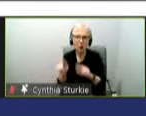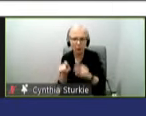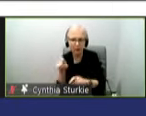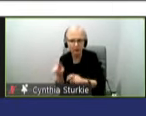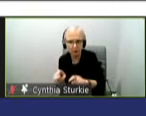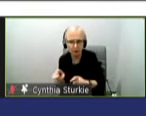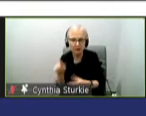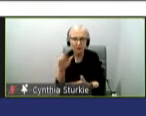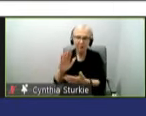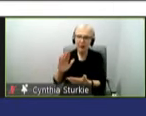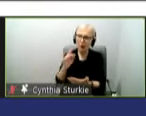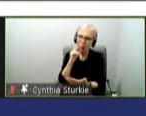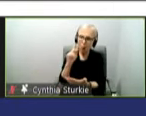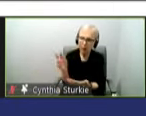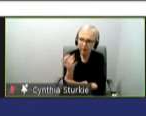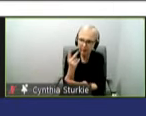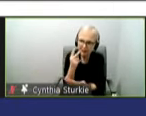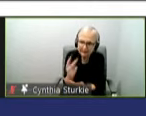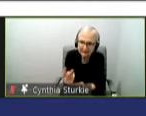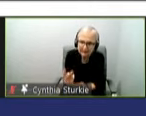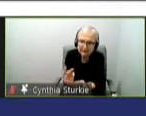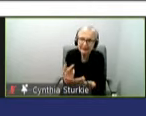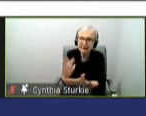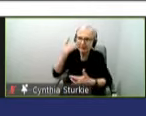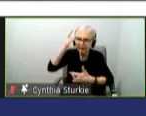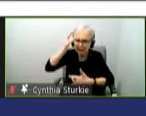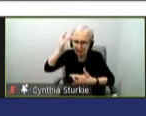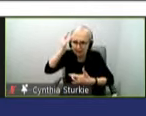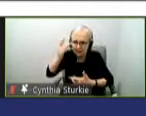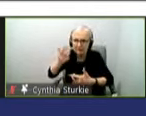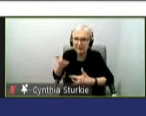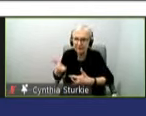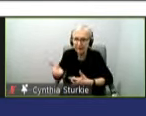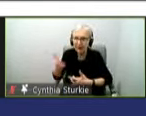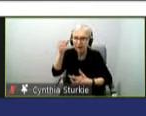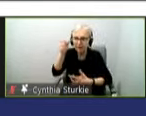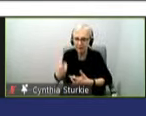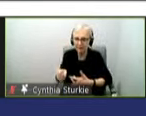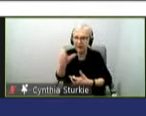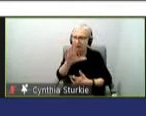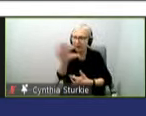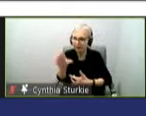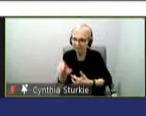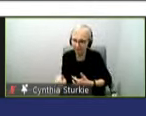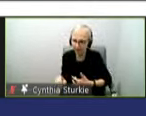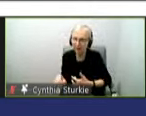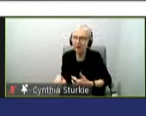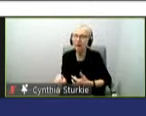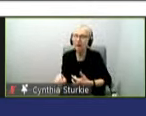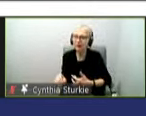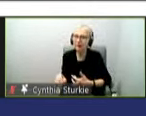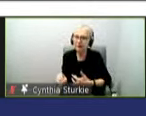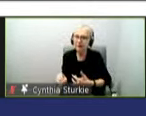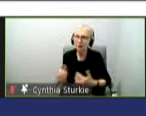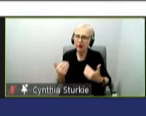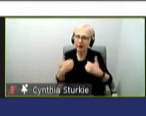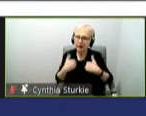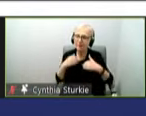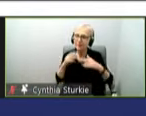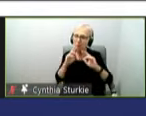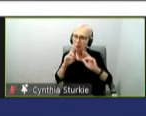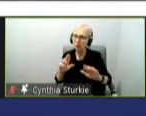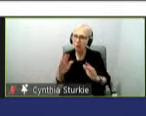of illness that is being seen with the Omicron variant. There have been anecdotal reports coming from clinicians in South Africa that have